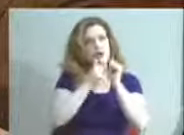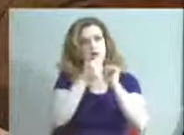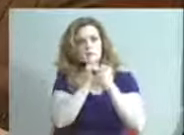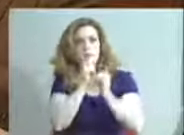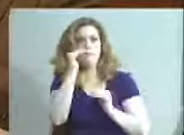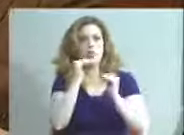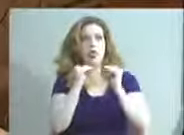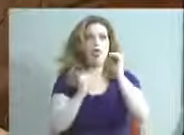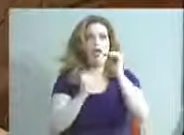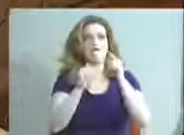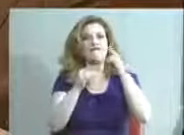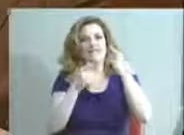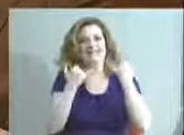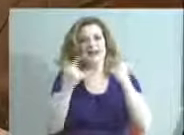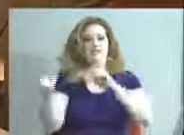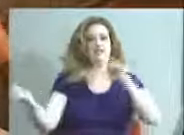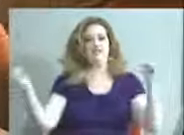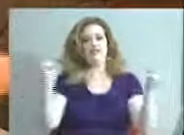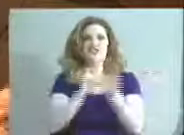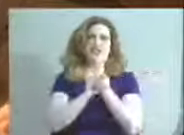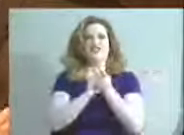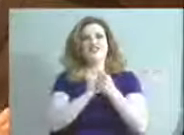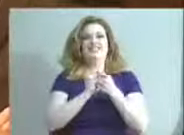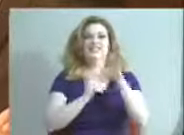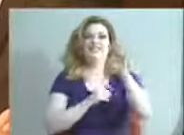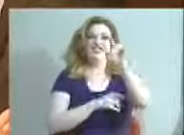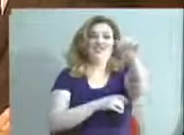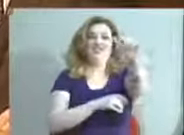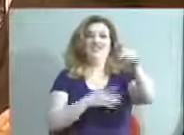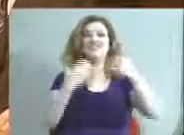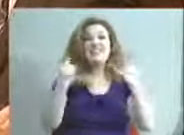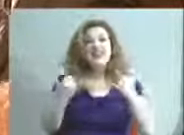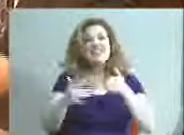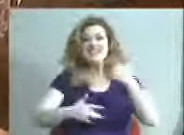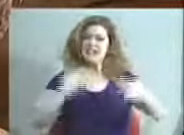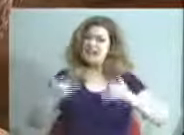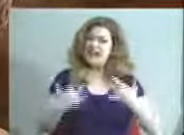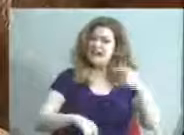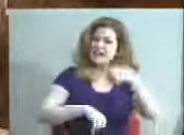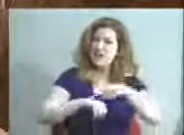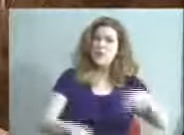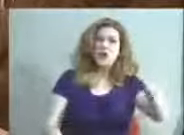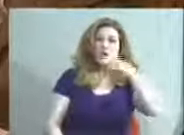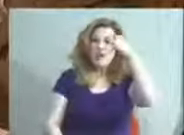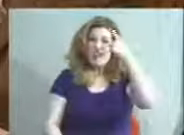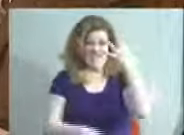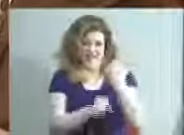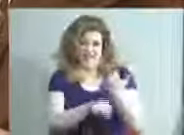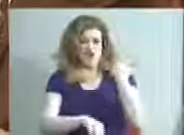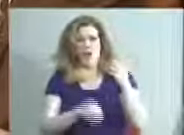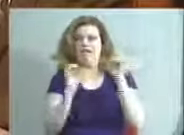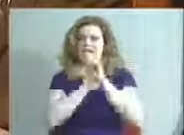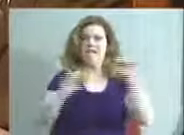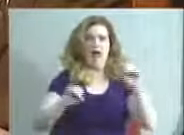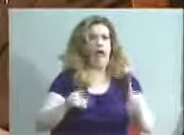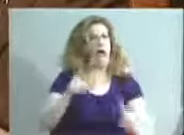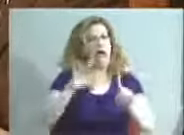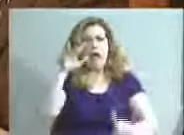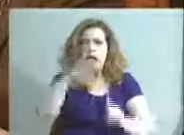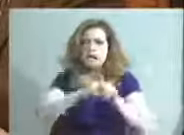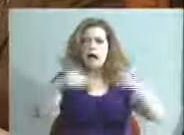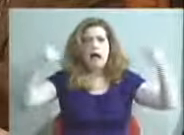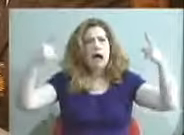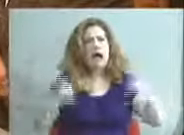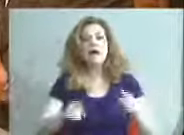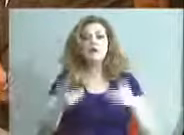changing 21st century. So it's an exciting time. When you think about five years ago, none of this existed. And